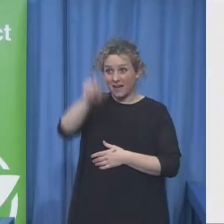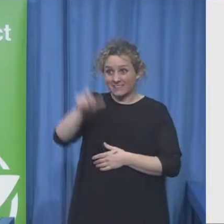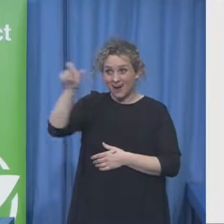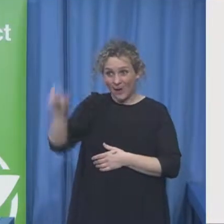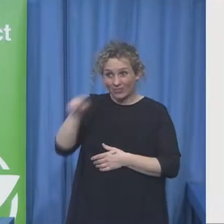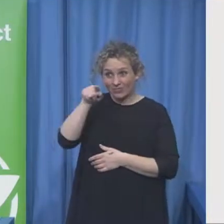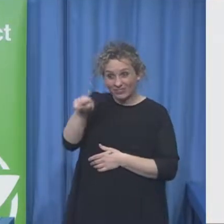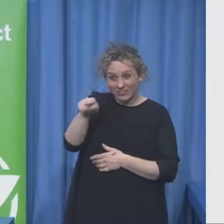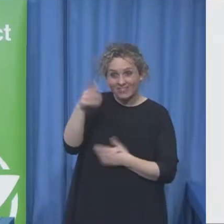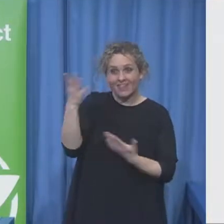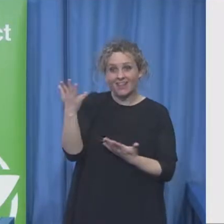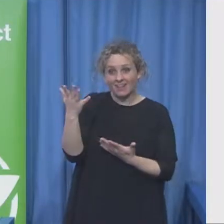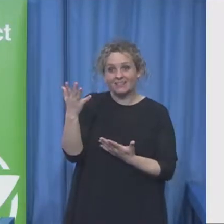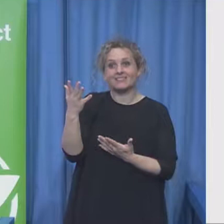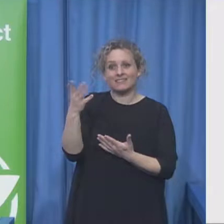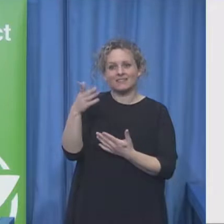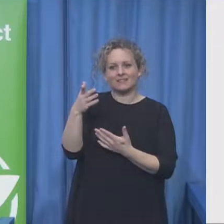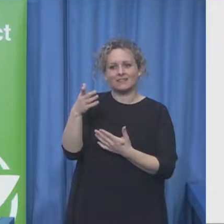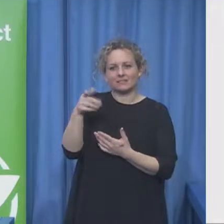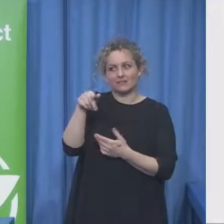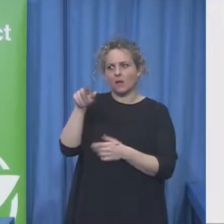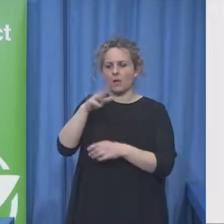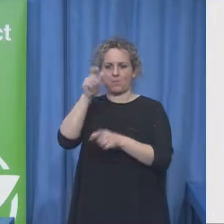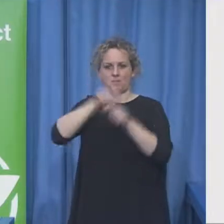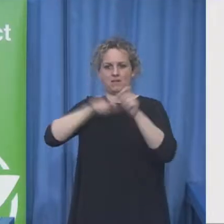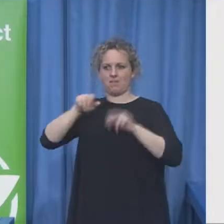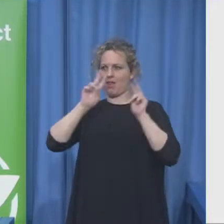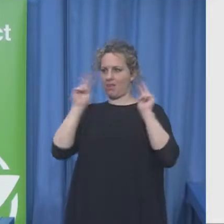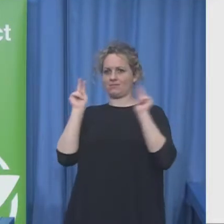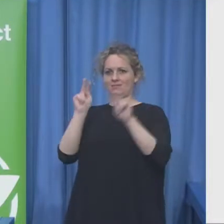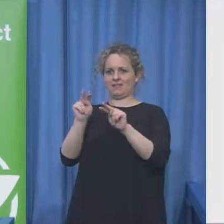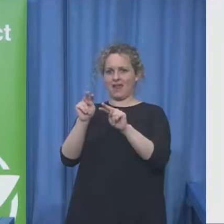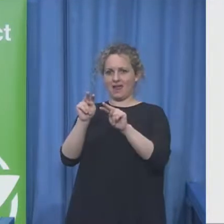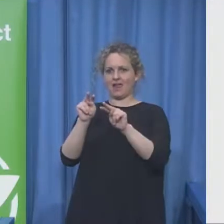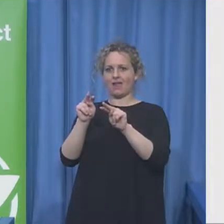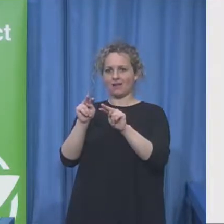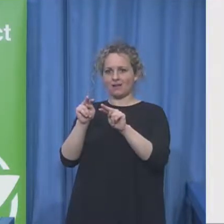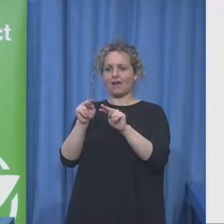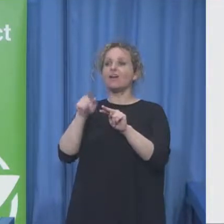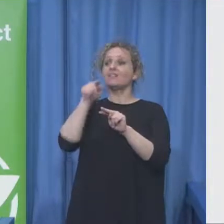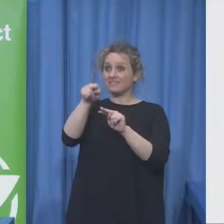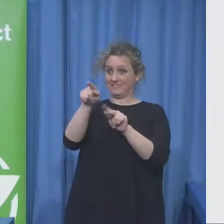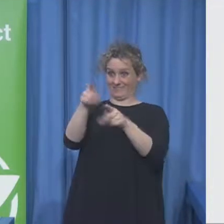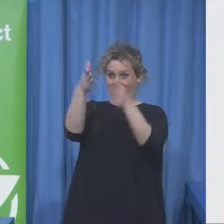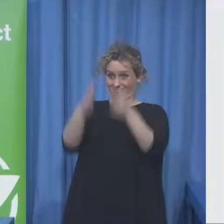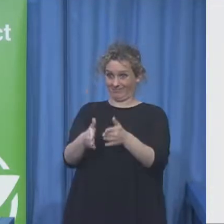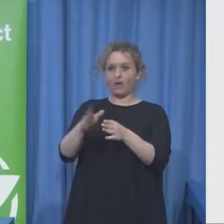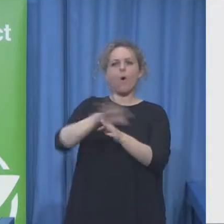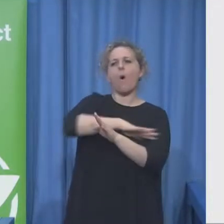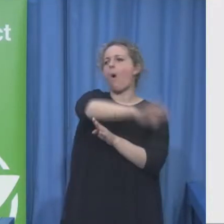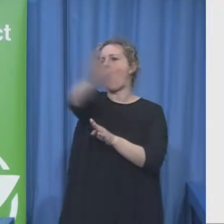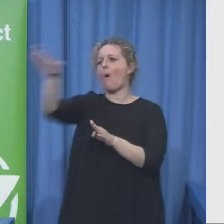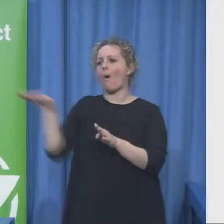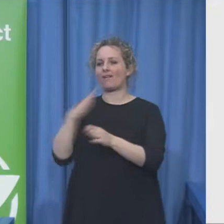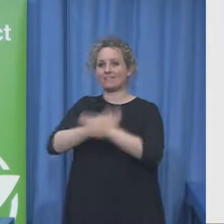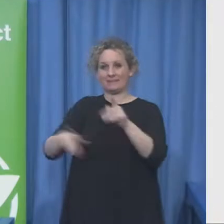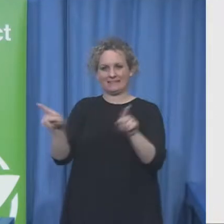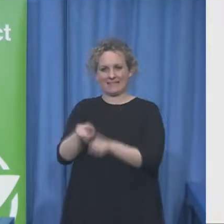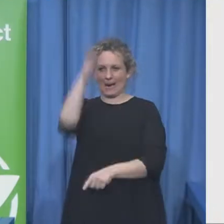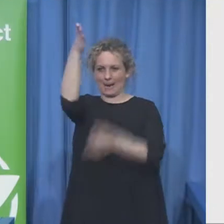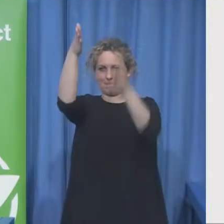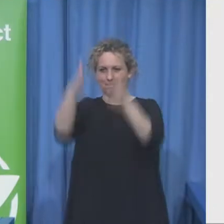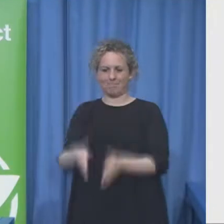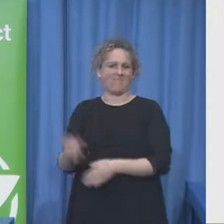People assume that they're not creative or imaginative and that they don't understand metaphor or discrete meaning and therefore they can't